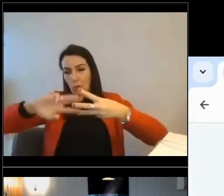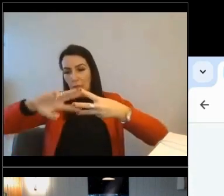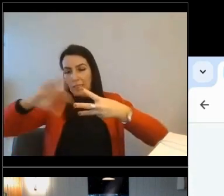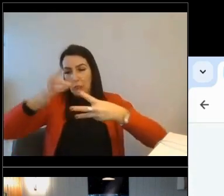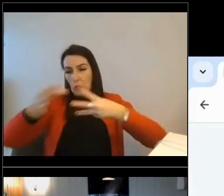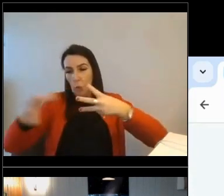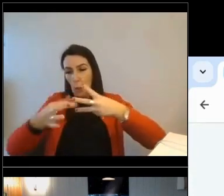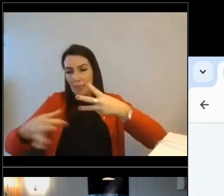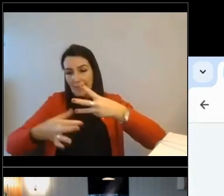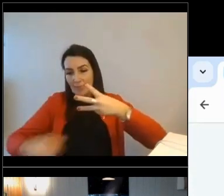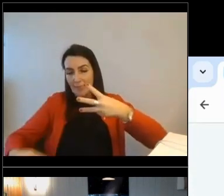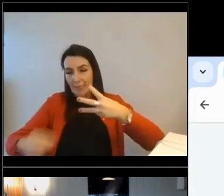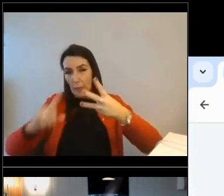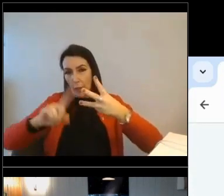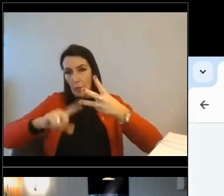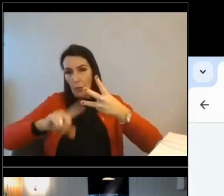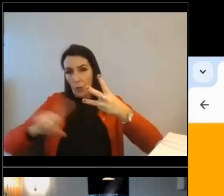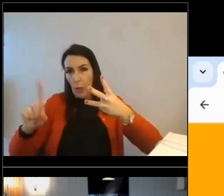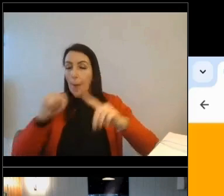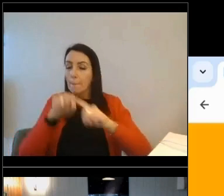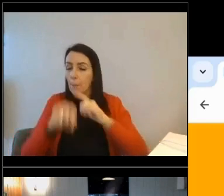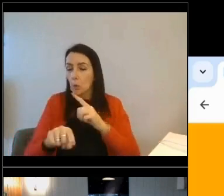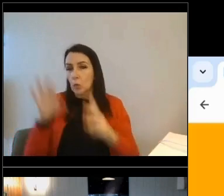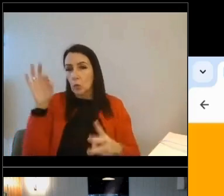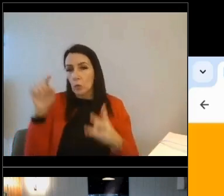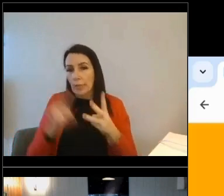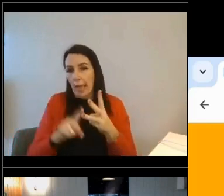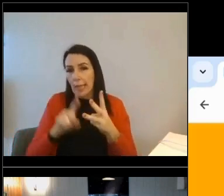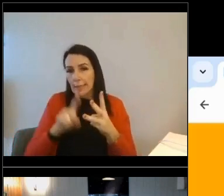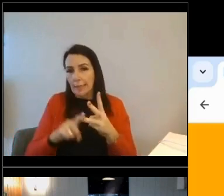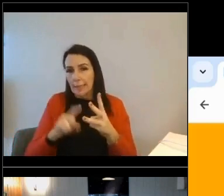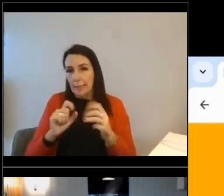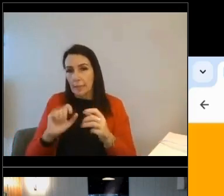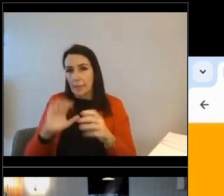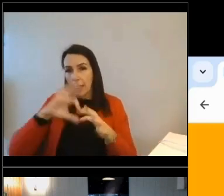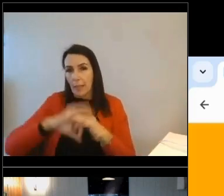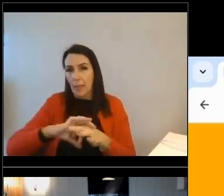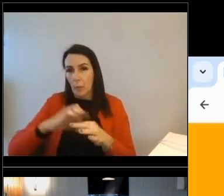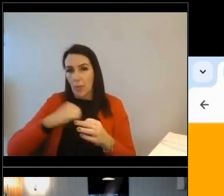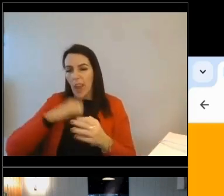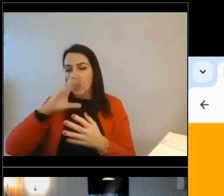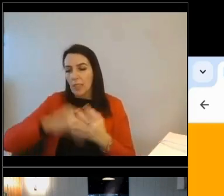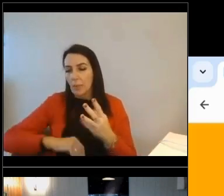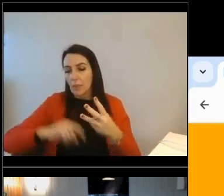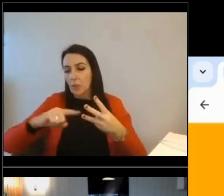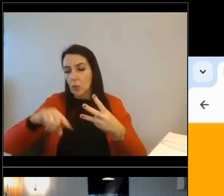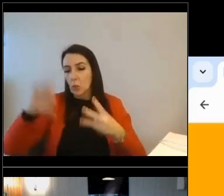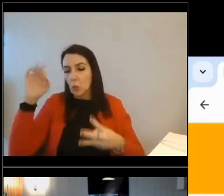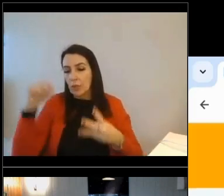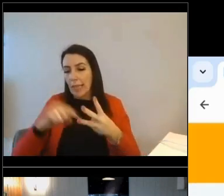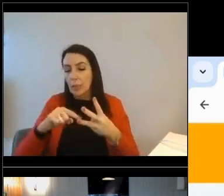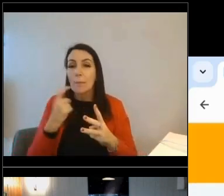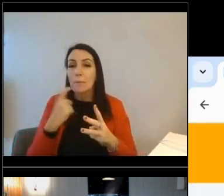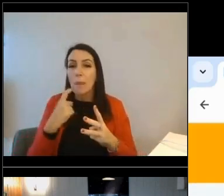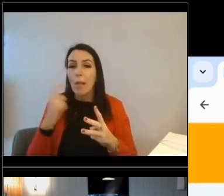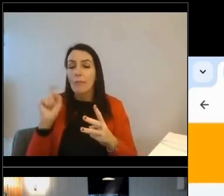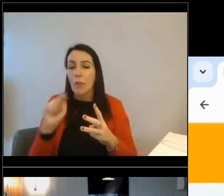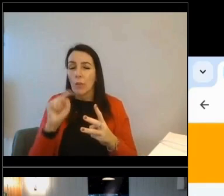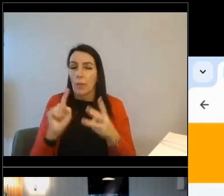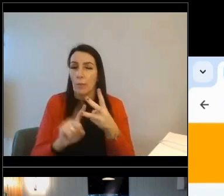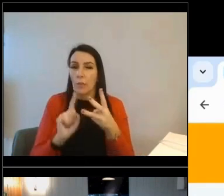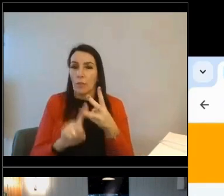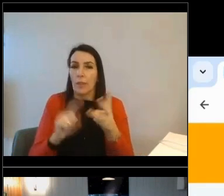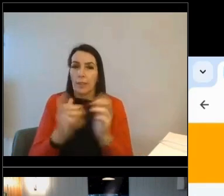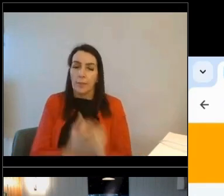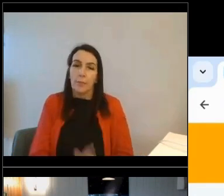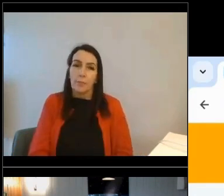And option three is the one that most will choose based on our experience because it's the simplest one really to start with.